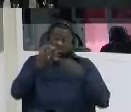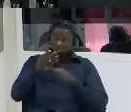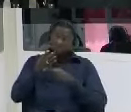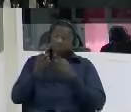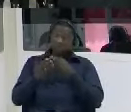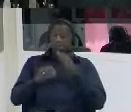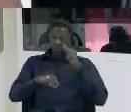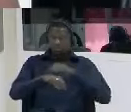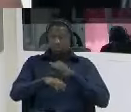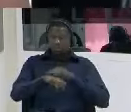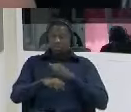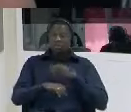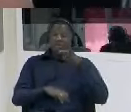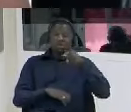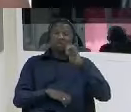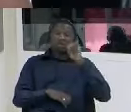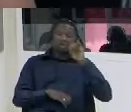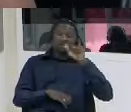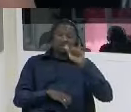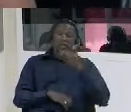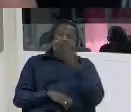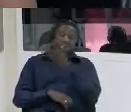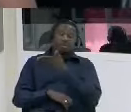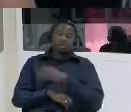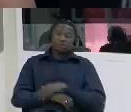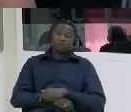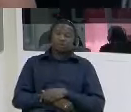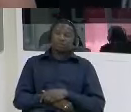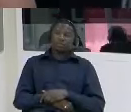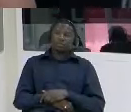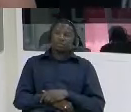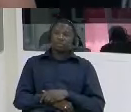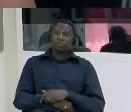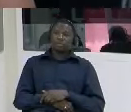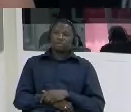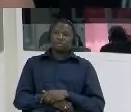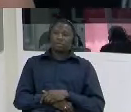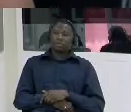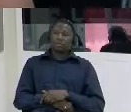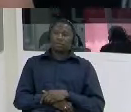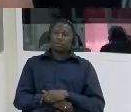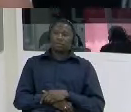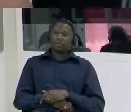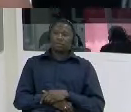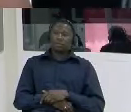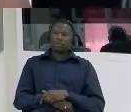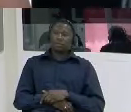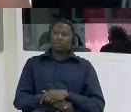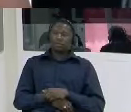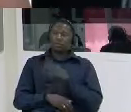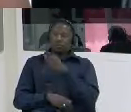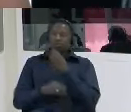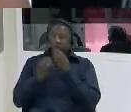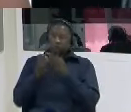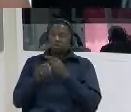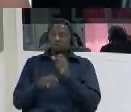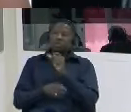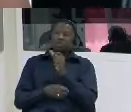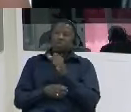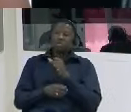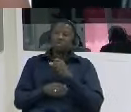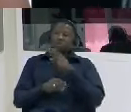you also mentioned um other national assembly members that had been arrested